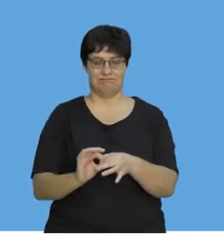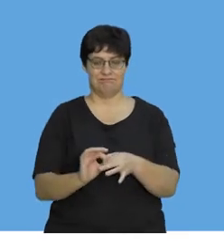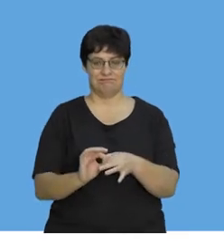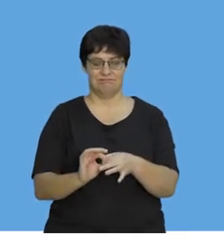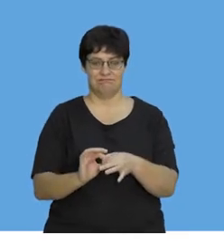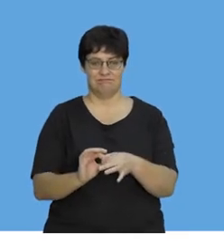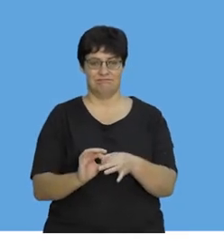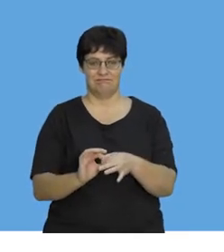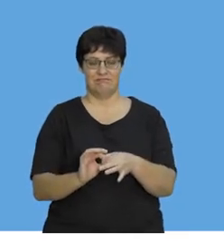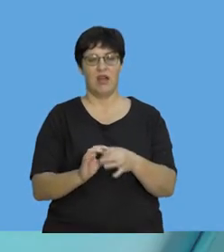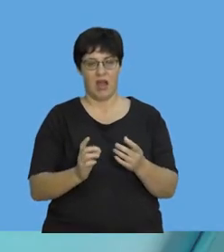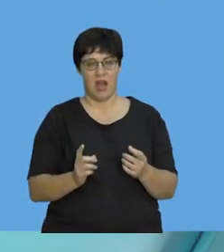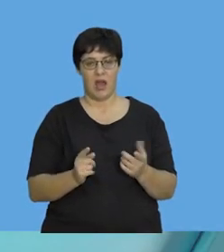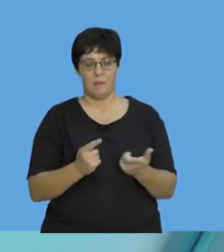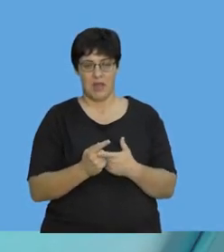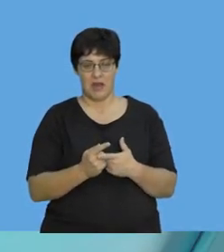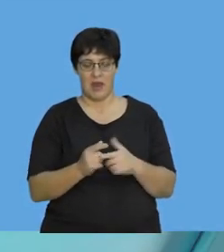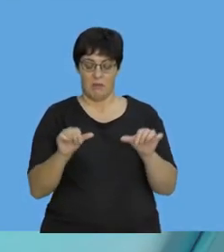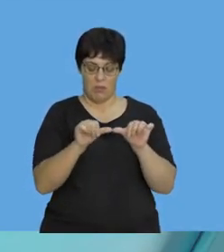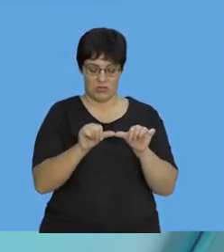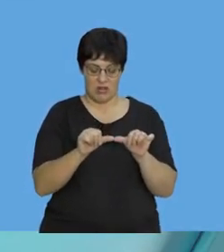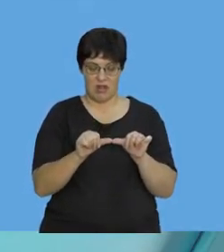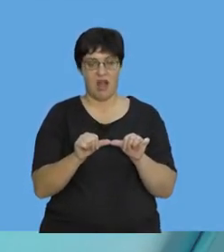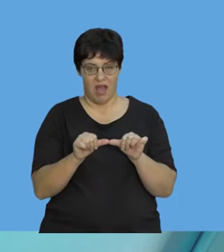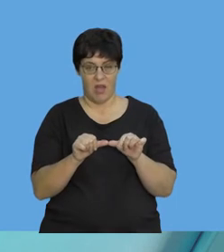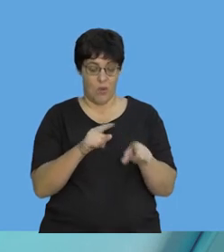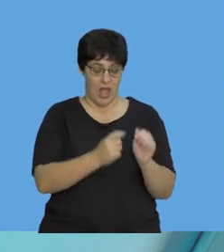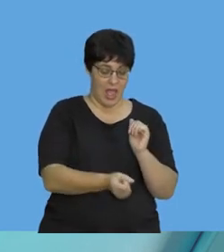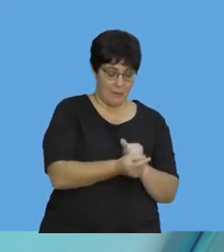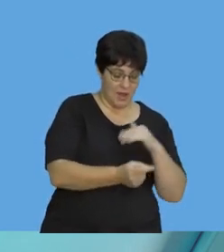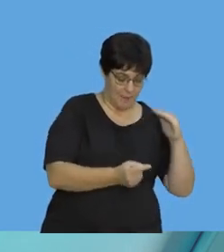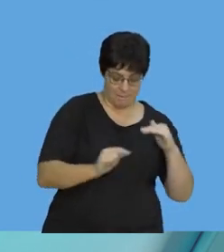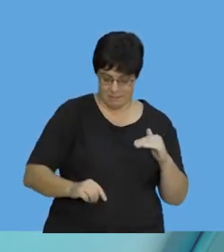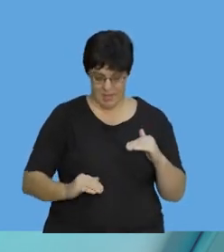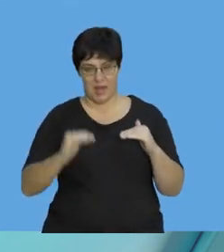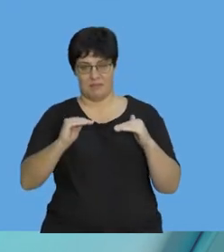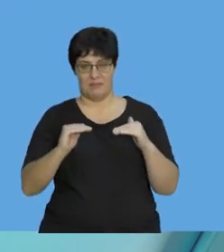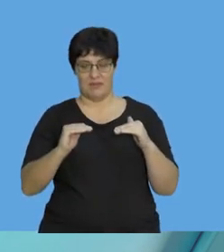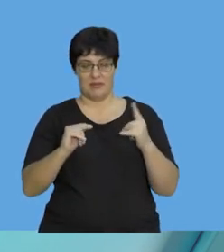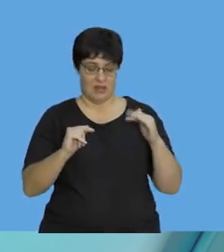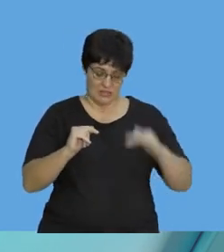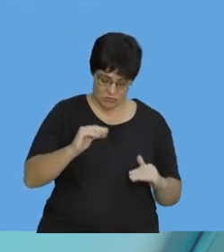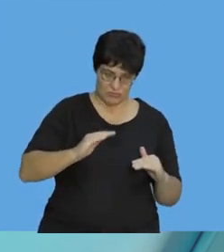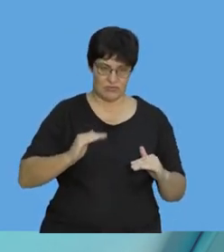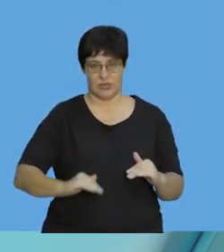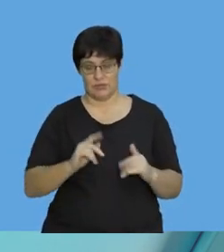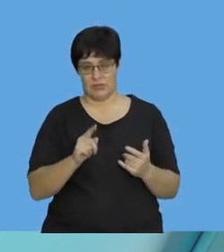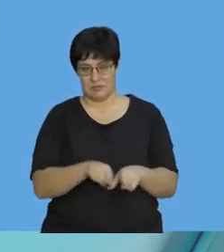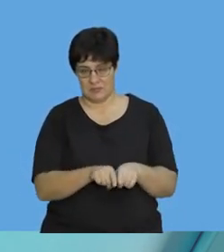They are inversely proportional to each other because the change in momentum is the same.